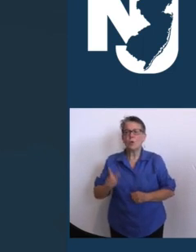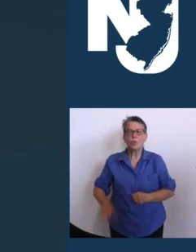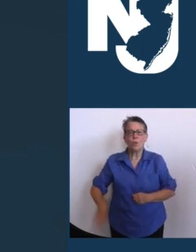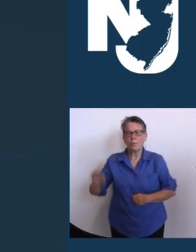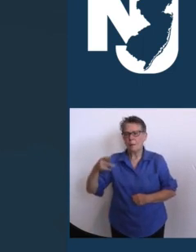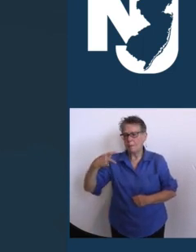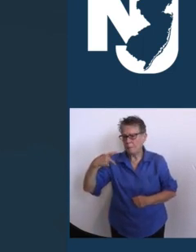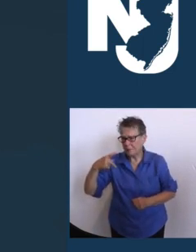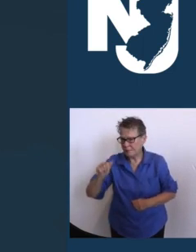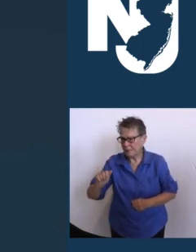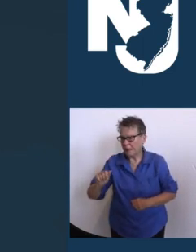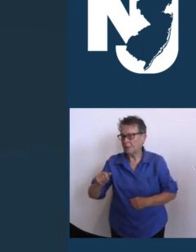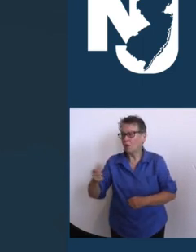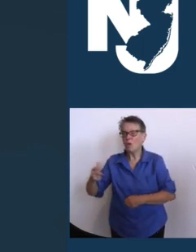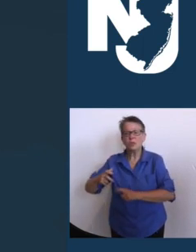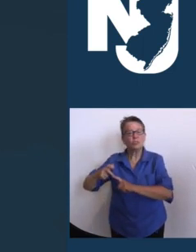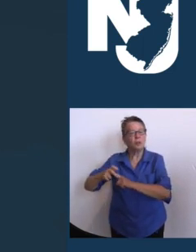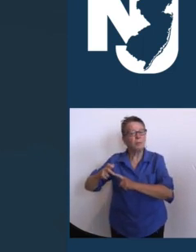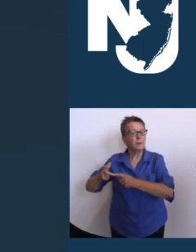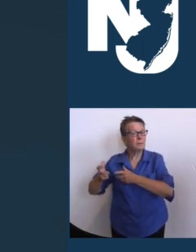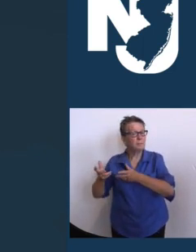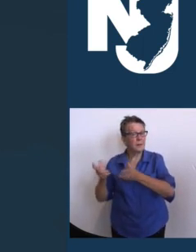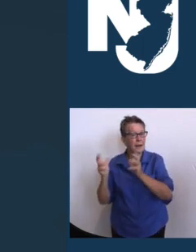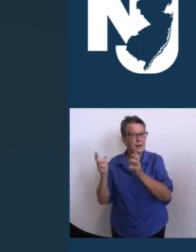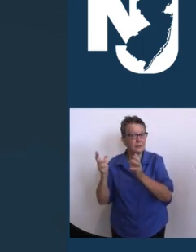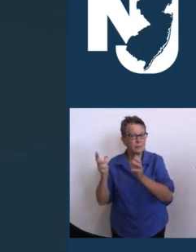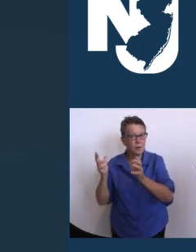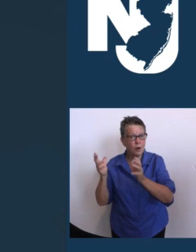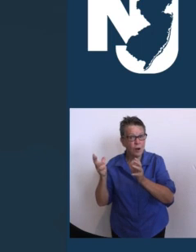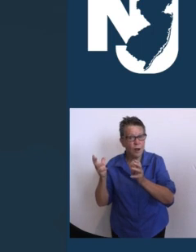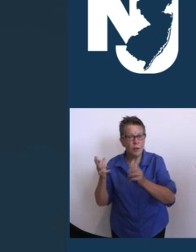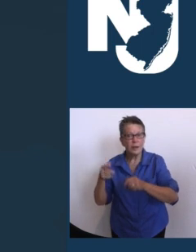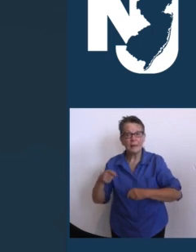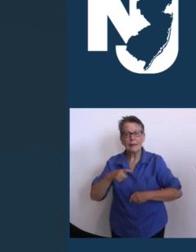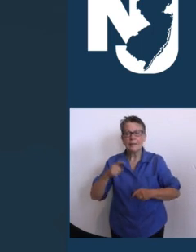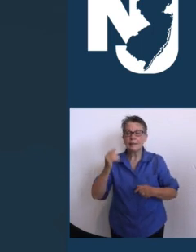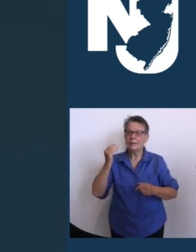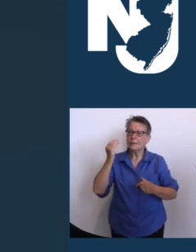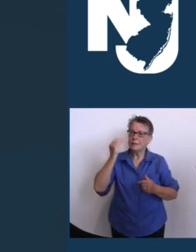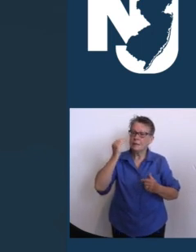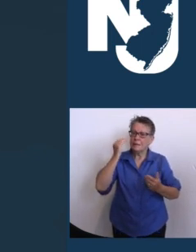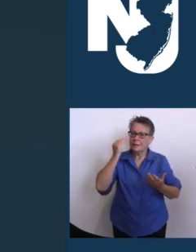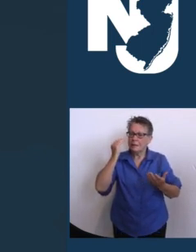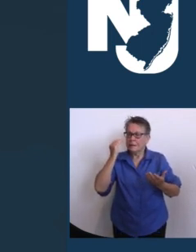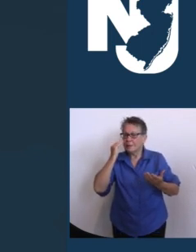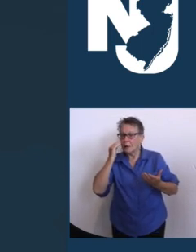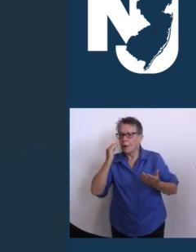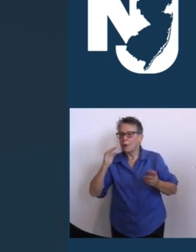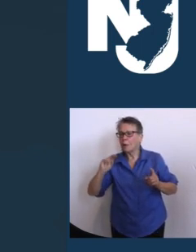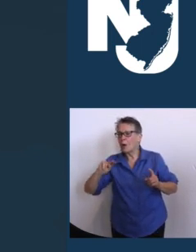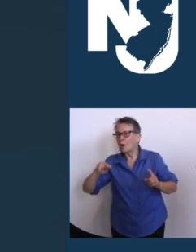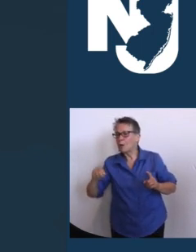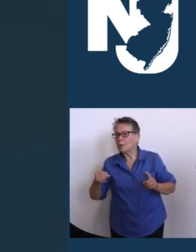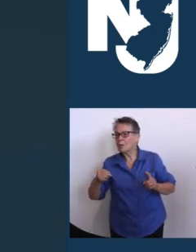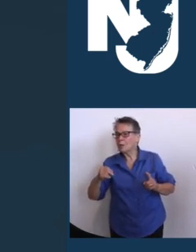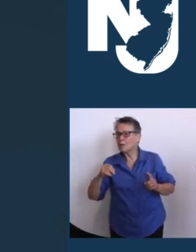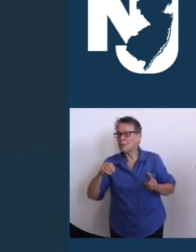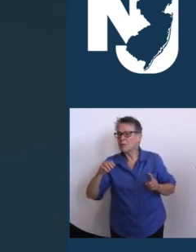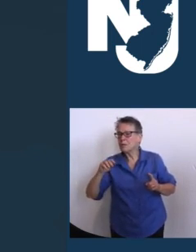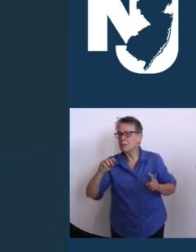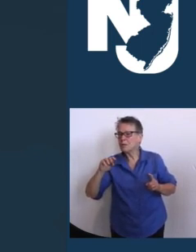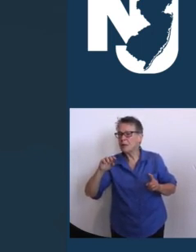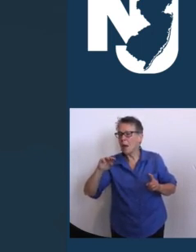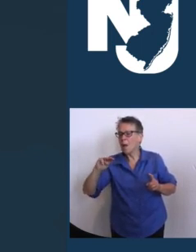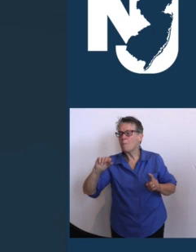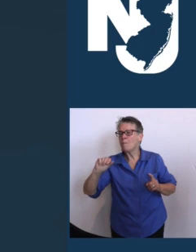resident. And in addition to his business ventures, he dedicated his life to helping others rise above the disease